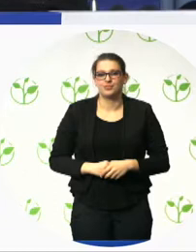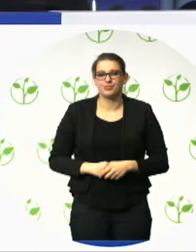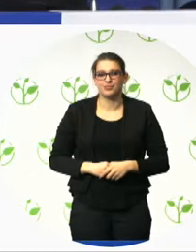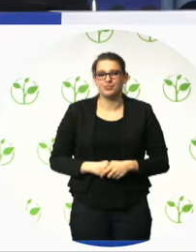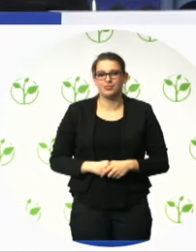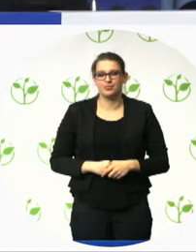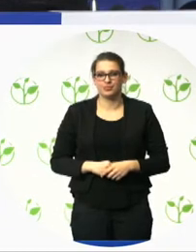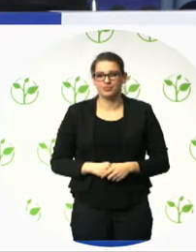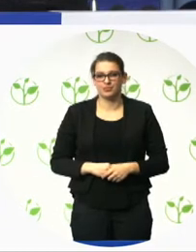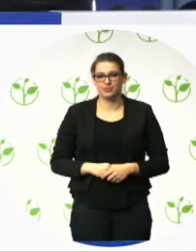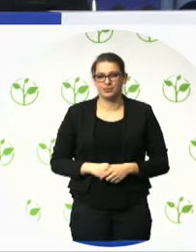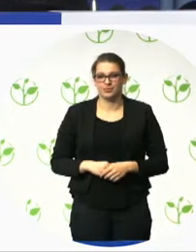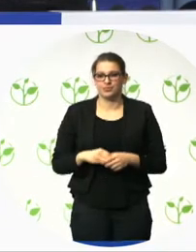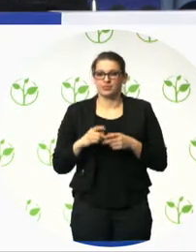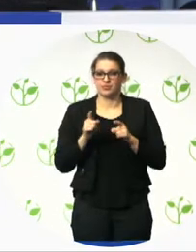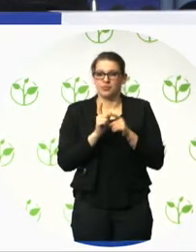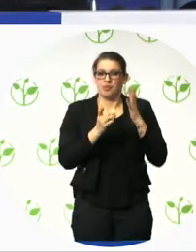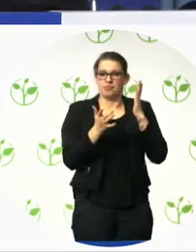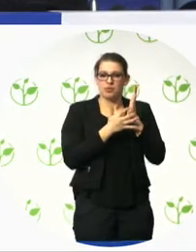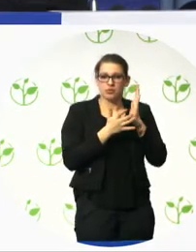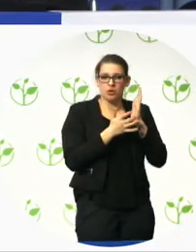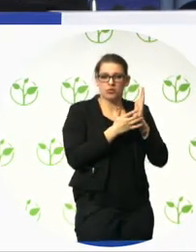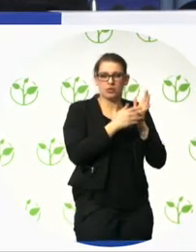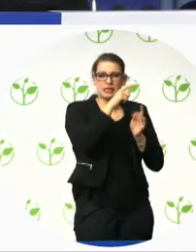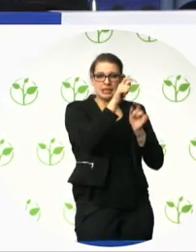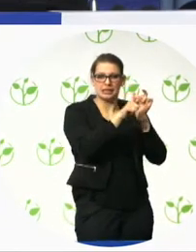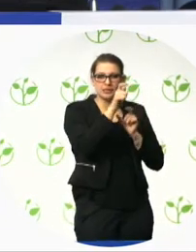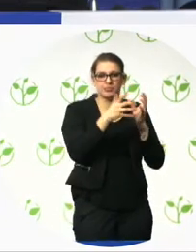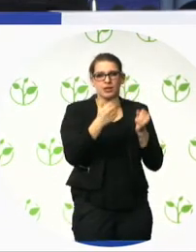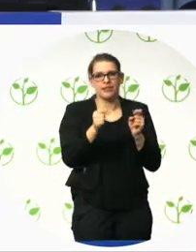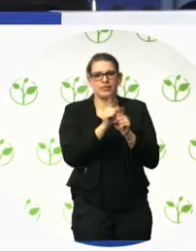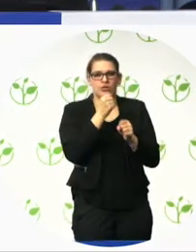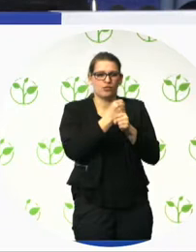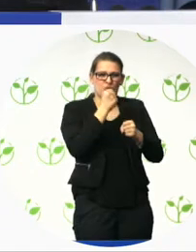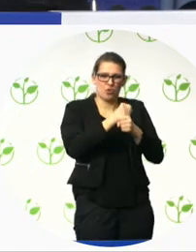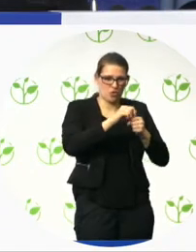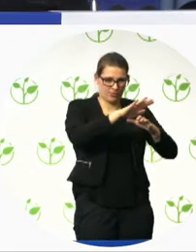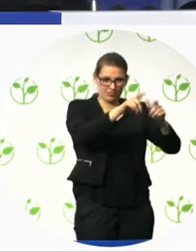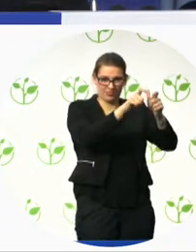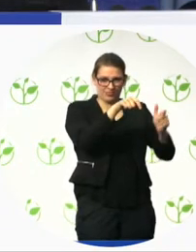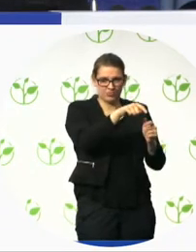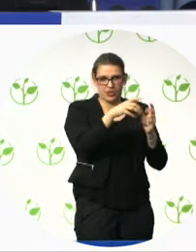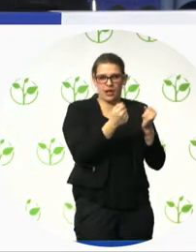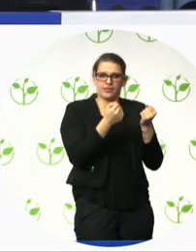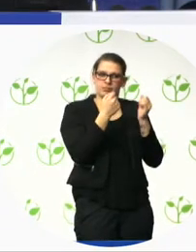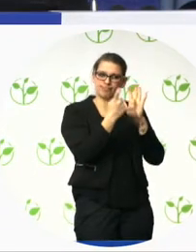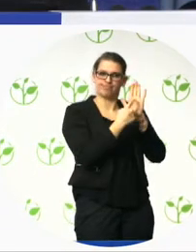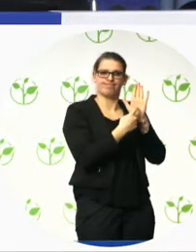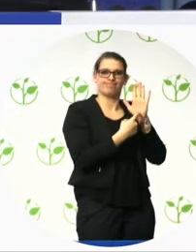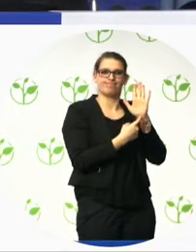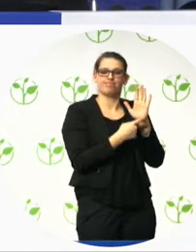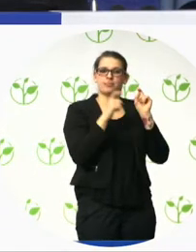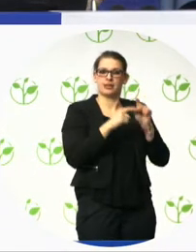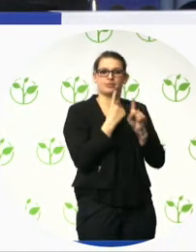to inform the specifications for that. We created greater awareness through making videos so that staff were aware of what we were trying to do,